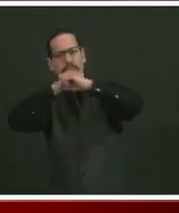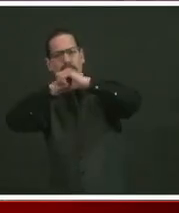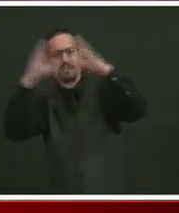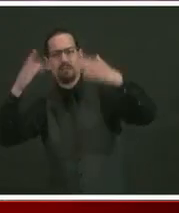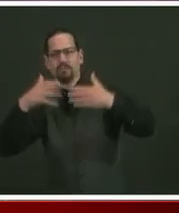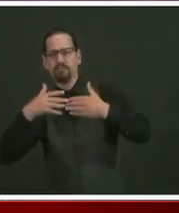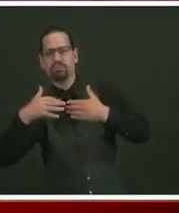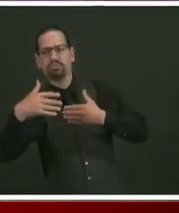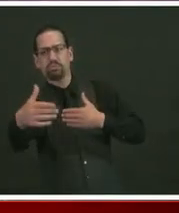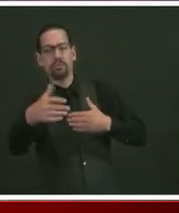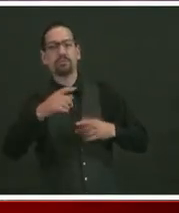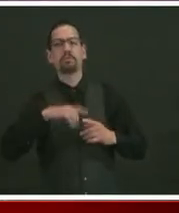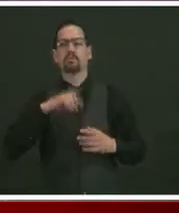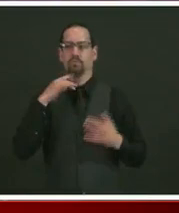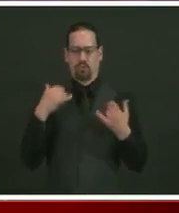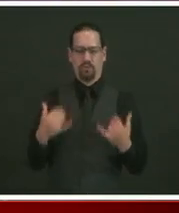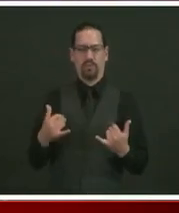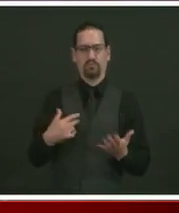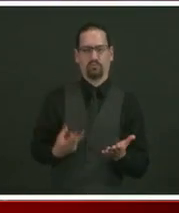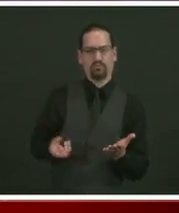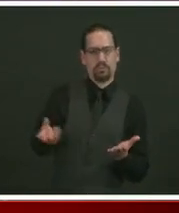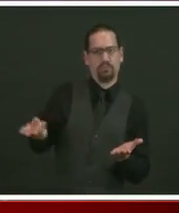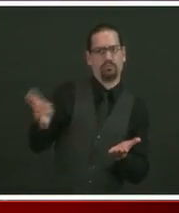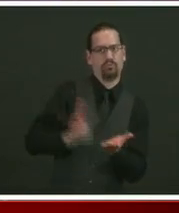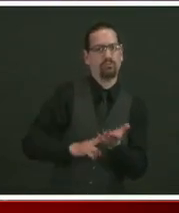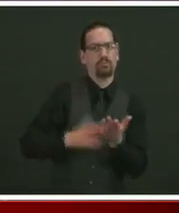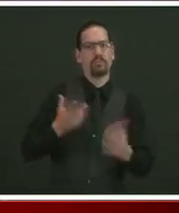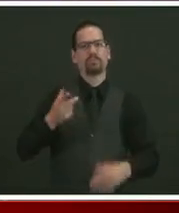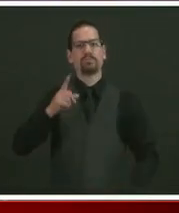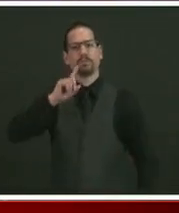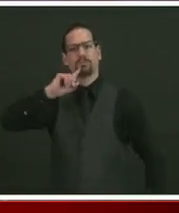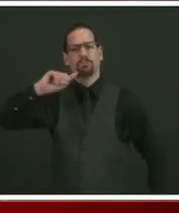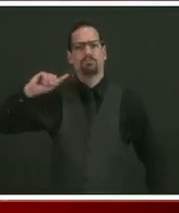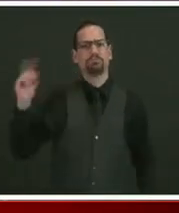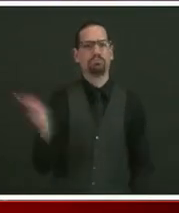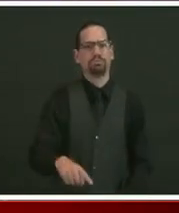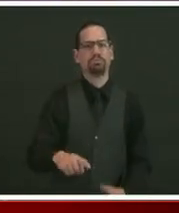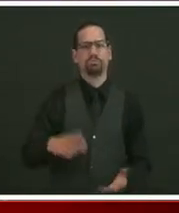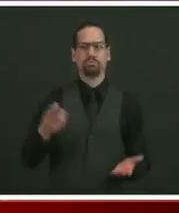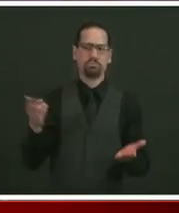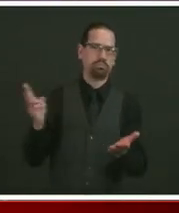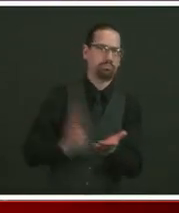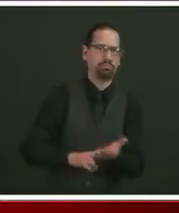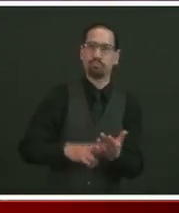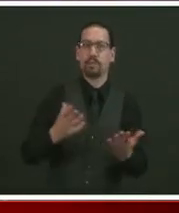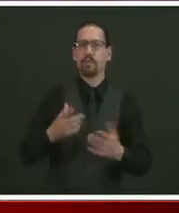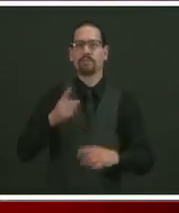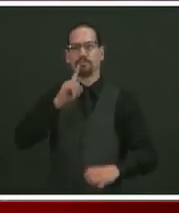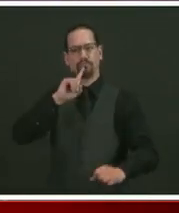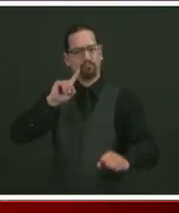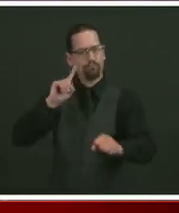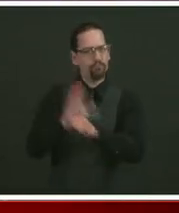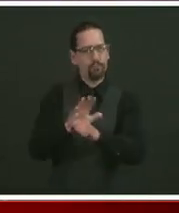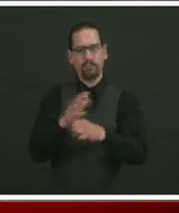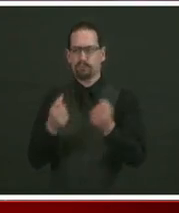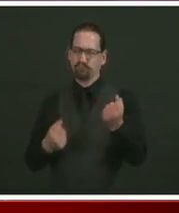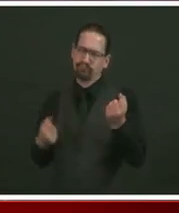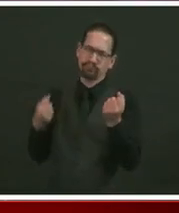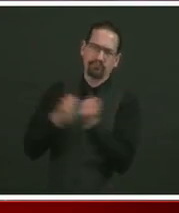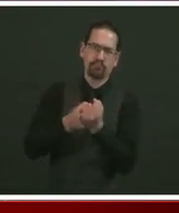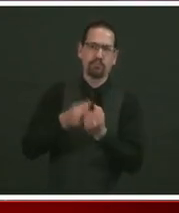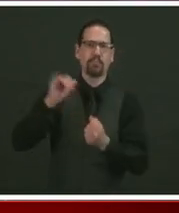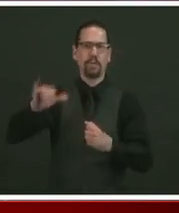order affirming my administration's commitment to that work of health system transformation